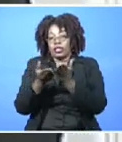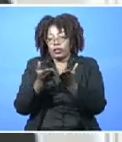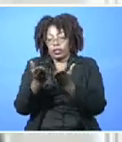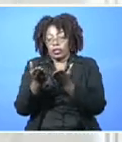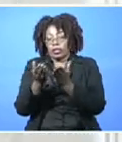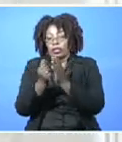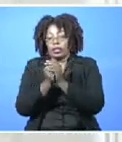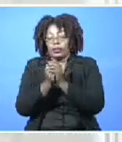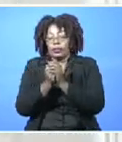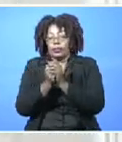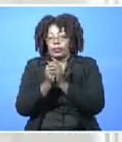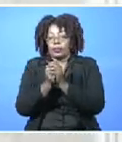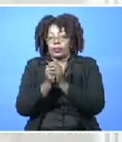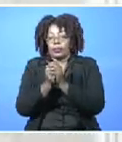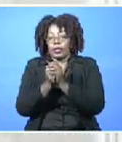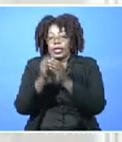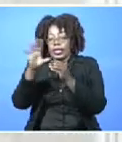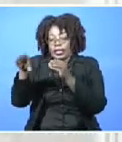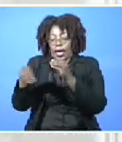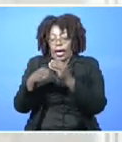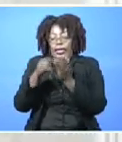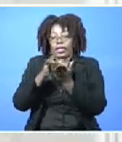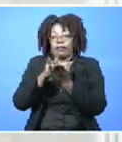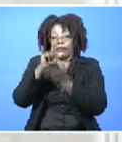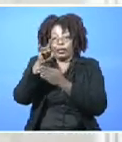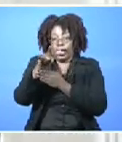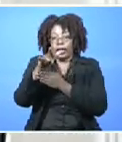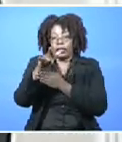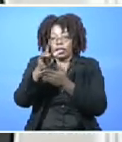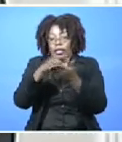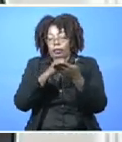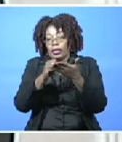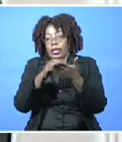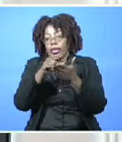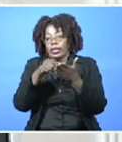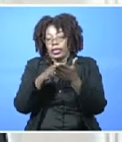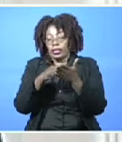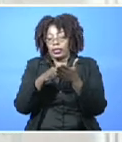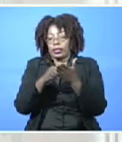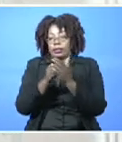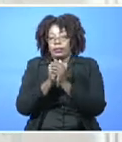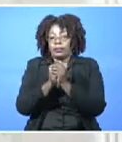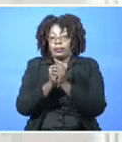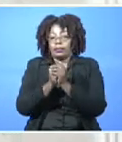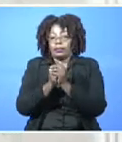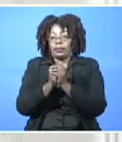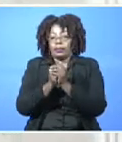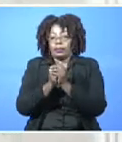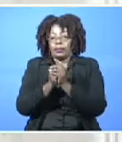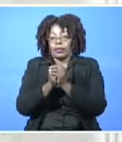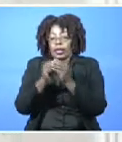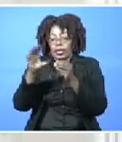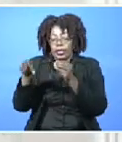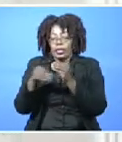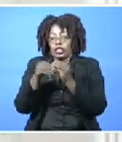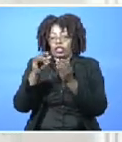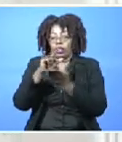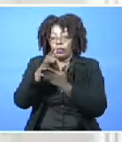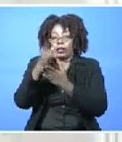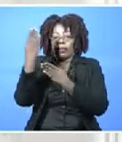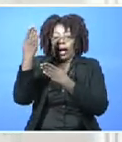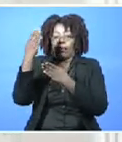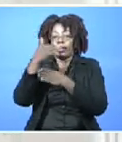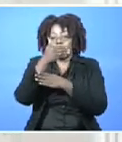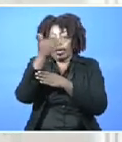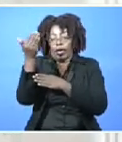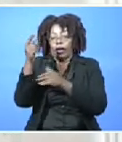of the fleet. This added aircraft will assist with alleviating this restriction. With this additional jet, Bahamas